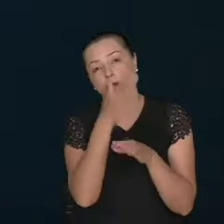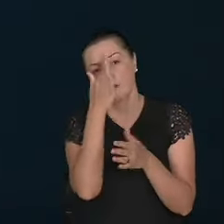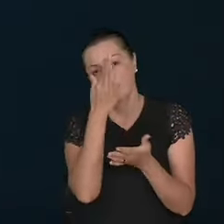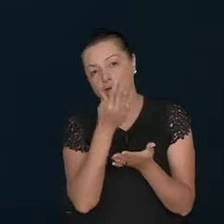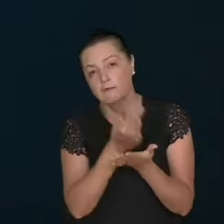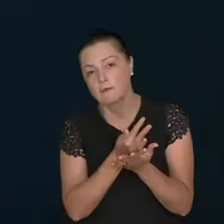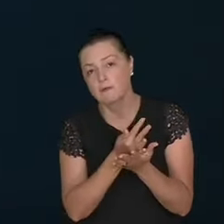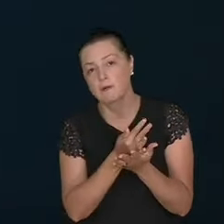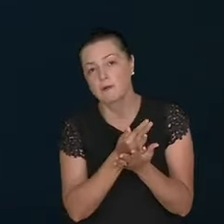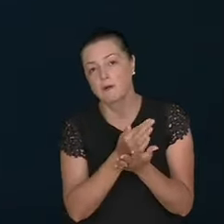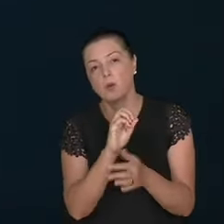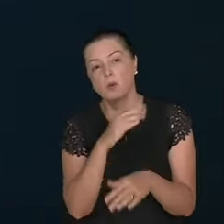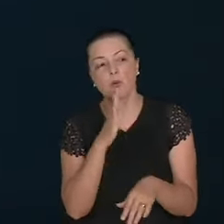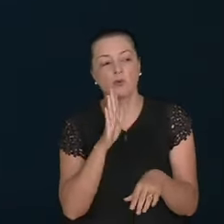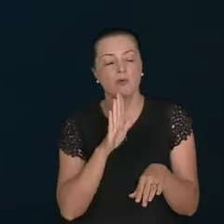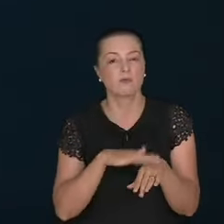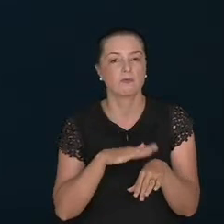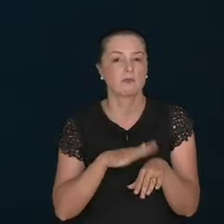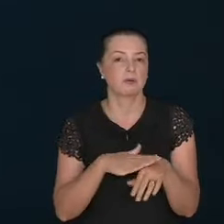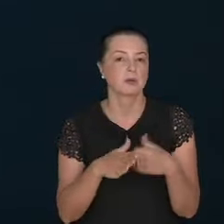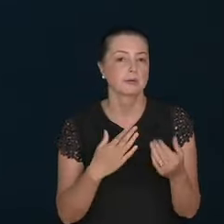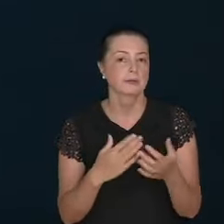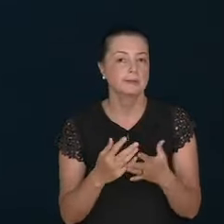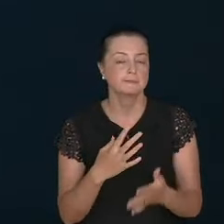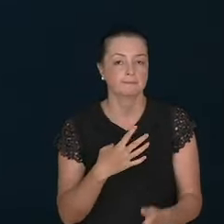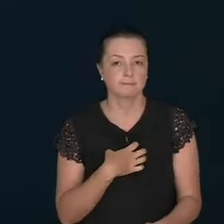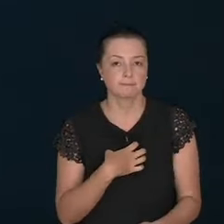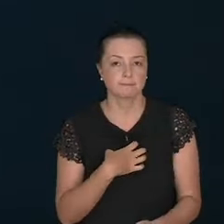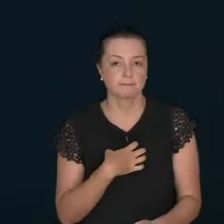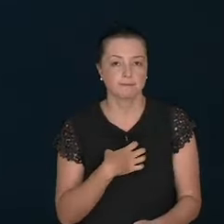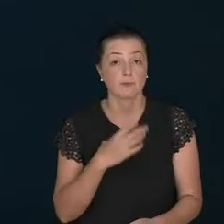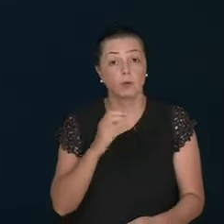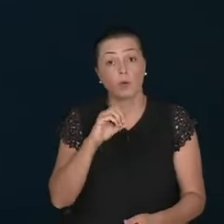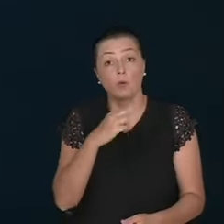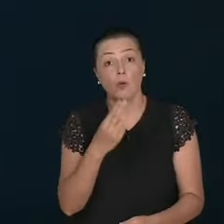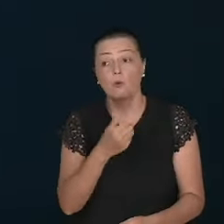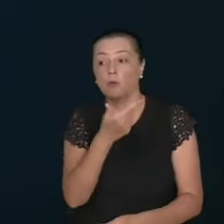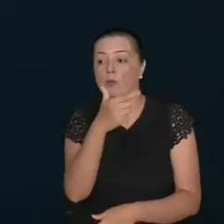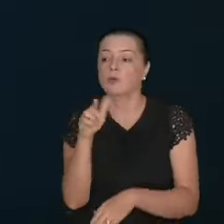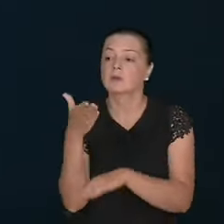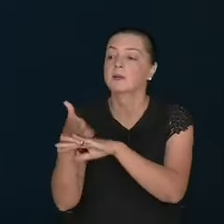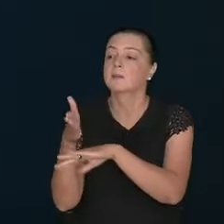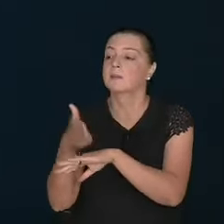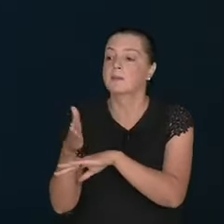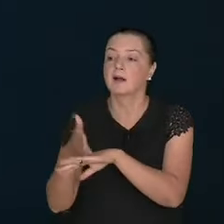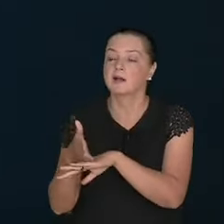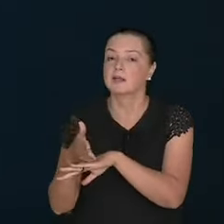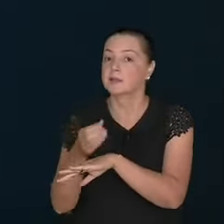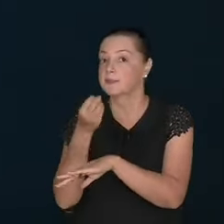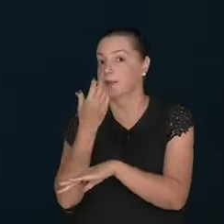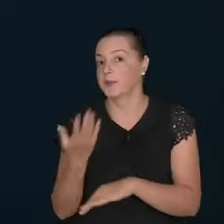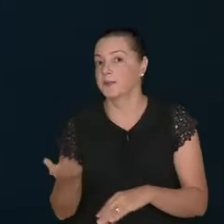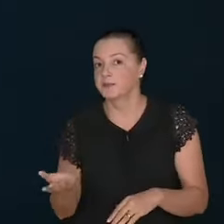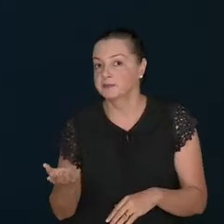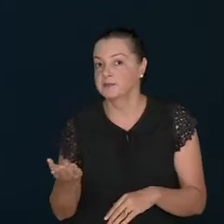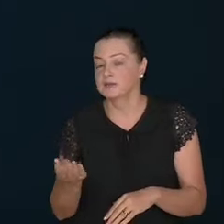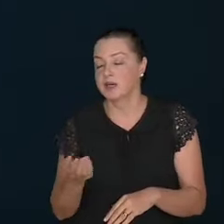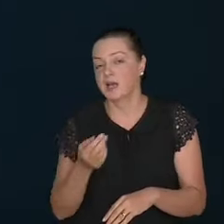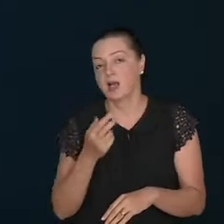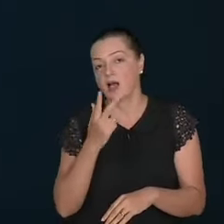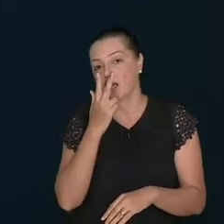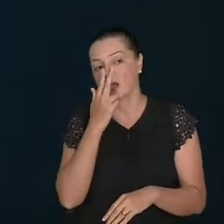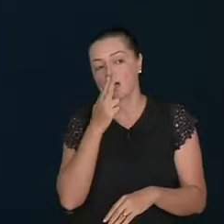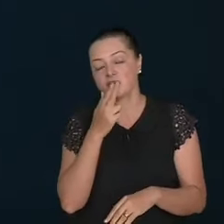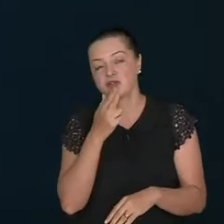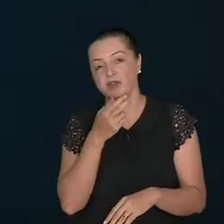spiritually. Because of the works. To be compensating the lack of the first love. This is